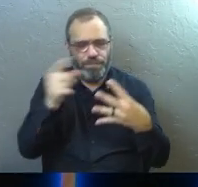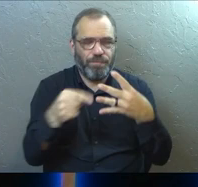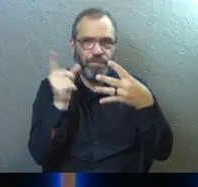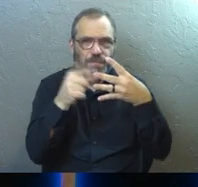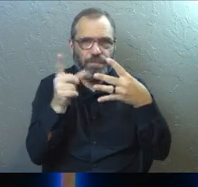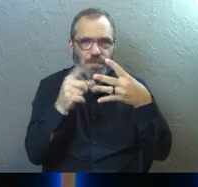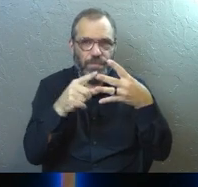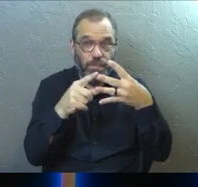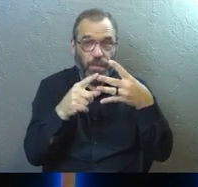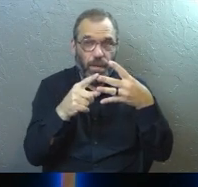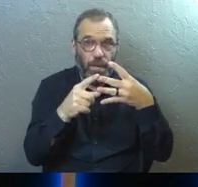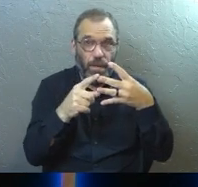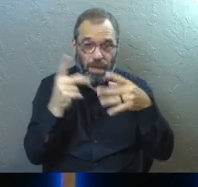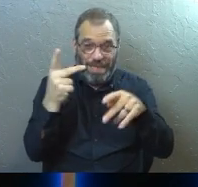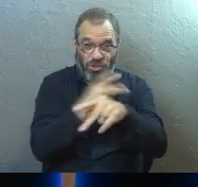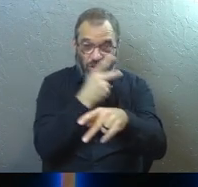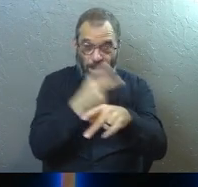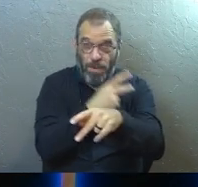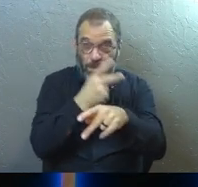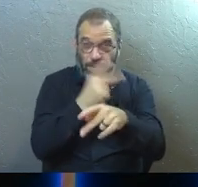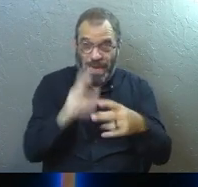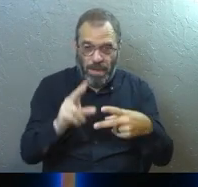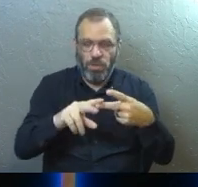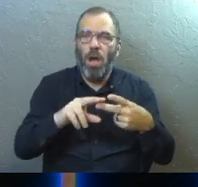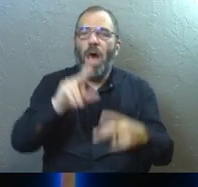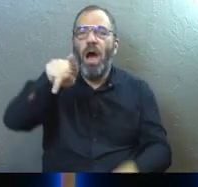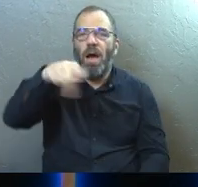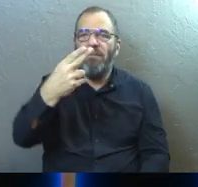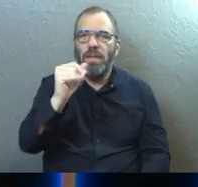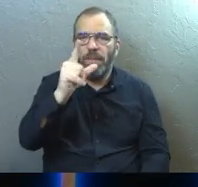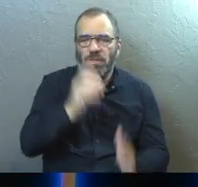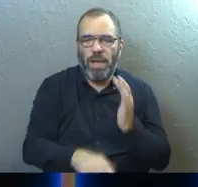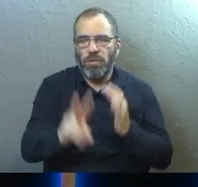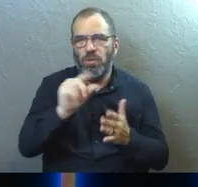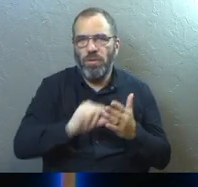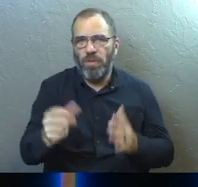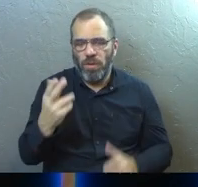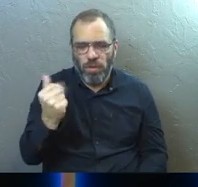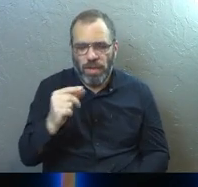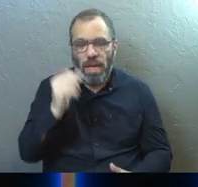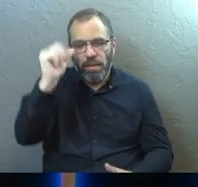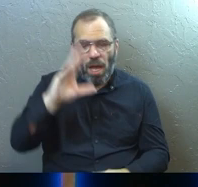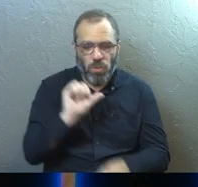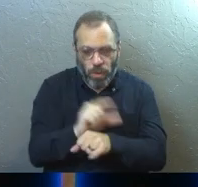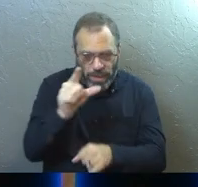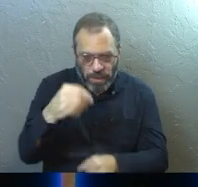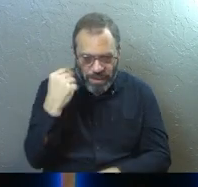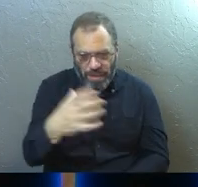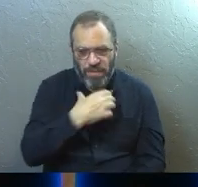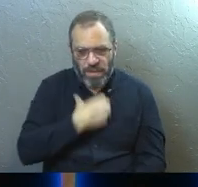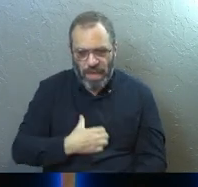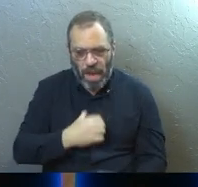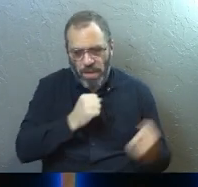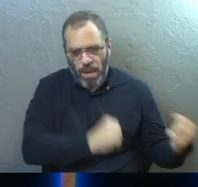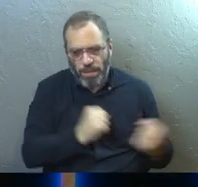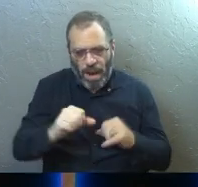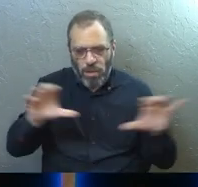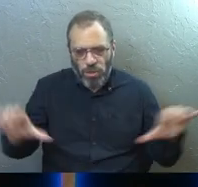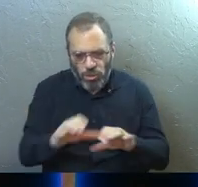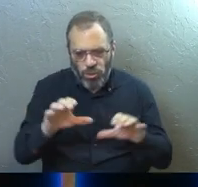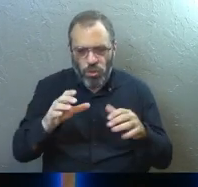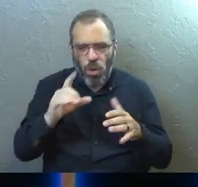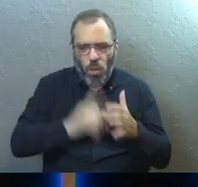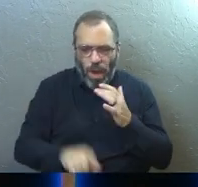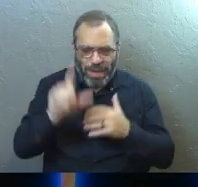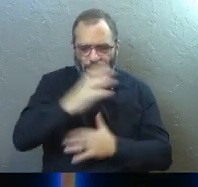Next Jesus shepherd nature thing is Philippians 2.13. For God is working in you, giving you the desire and the power to do